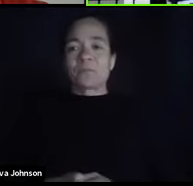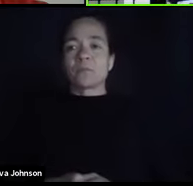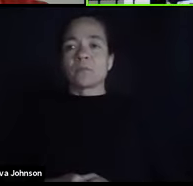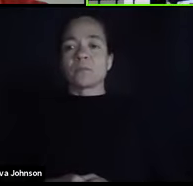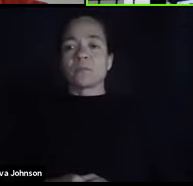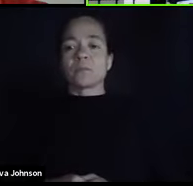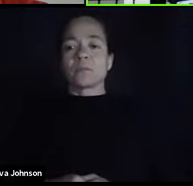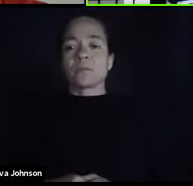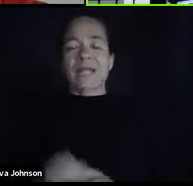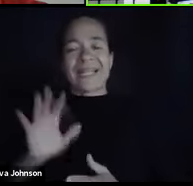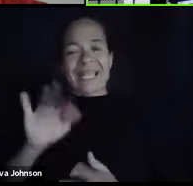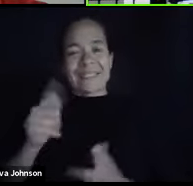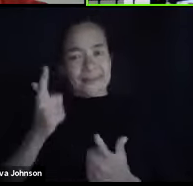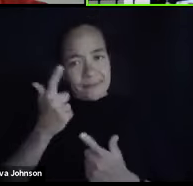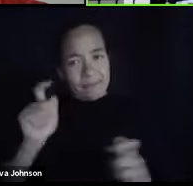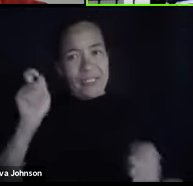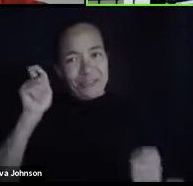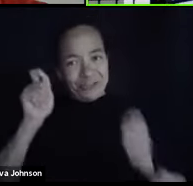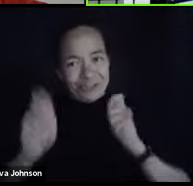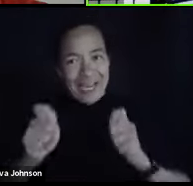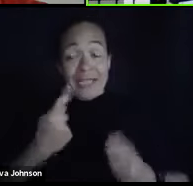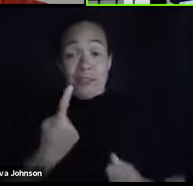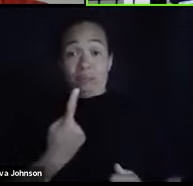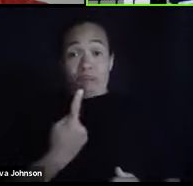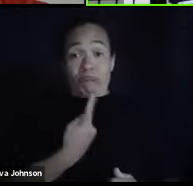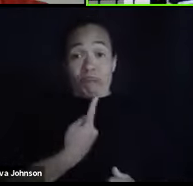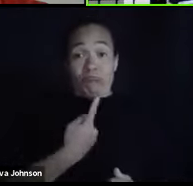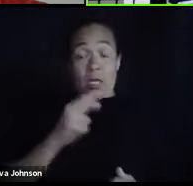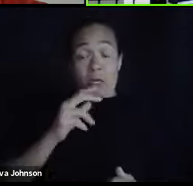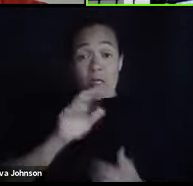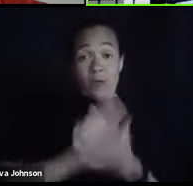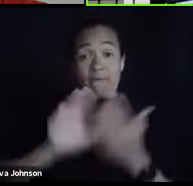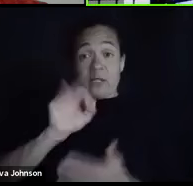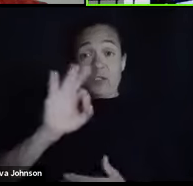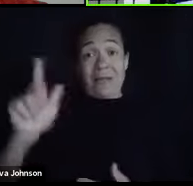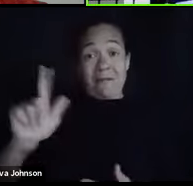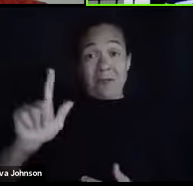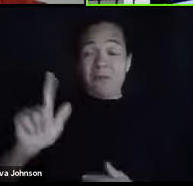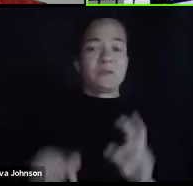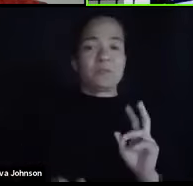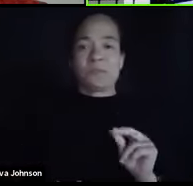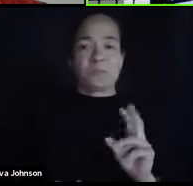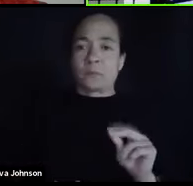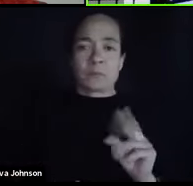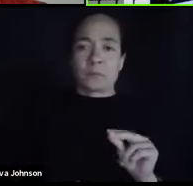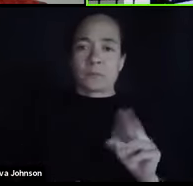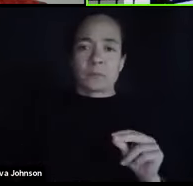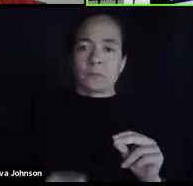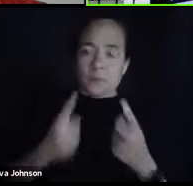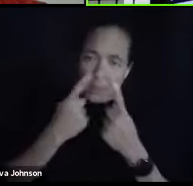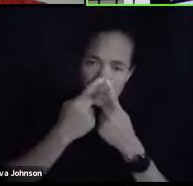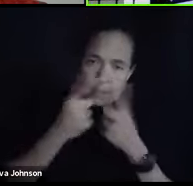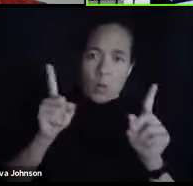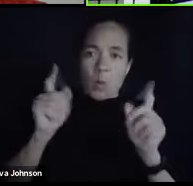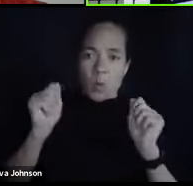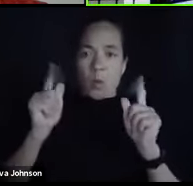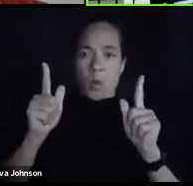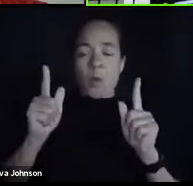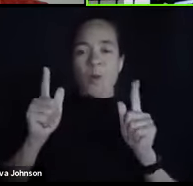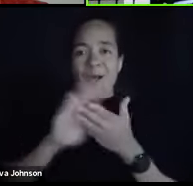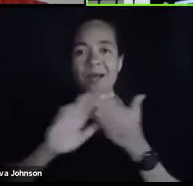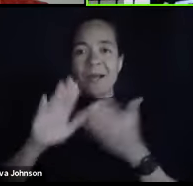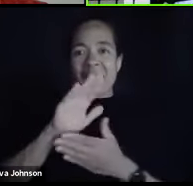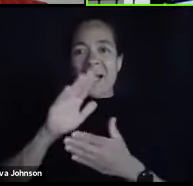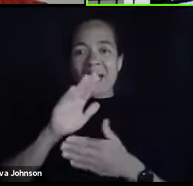I think, not only UofL will be undergoing, but I think every college or institution of higher learning,